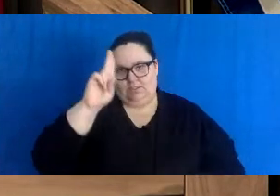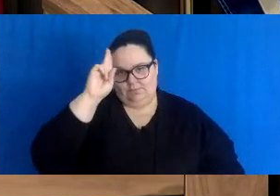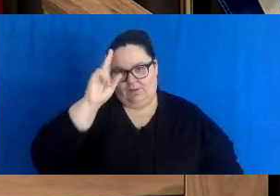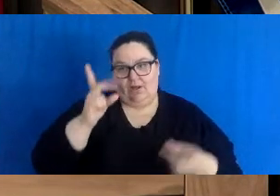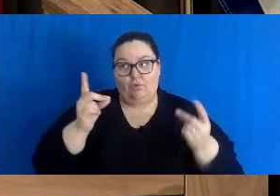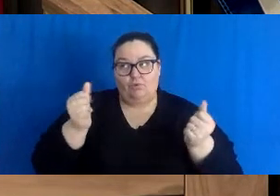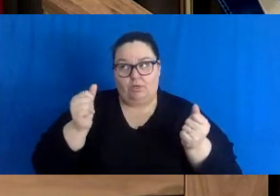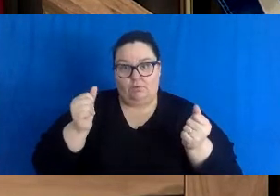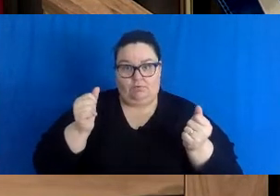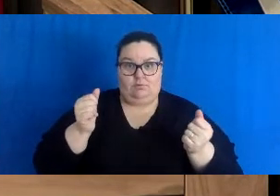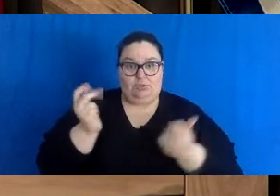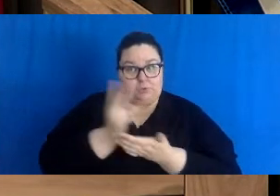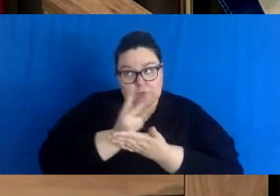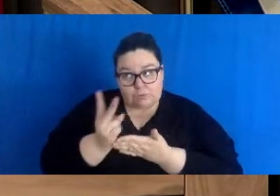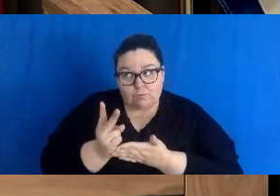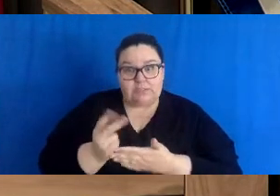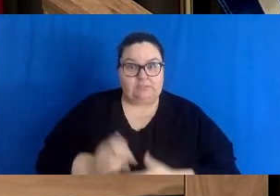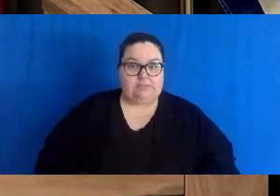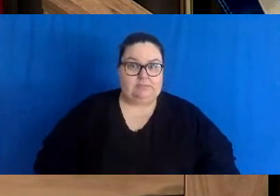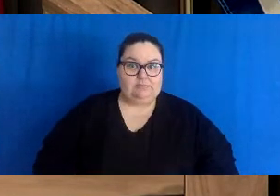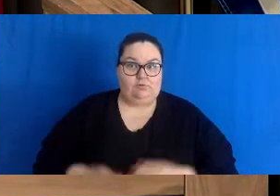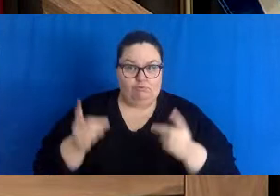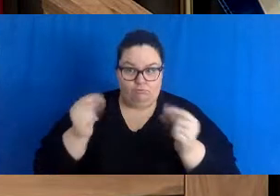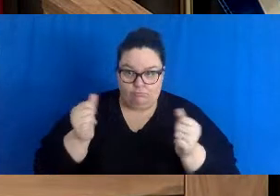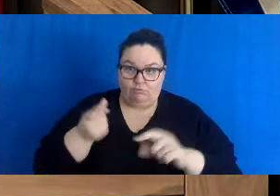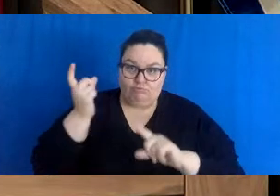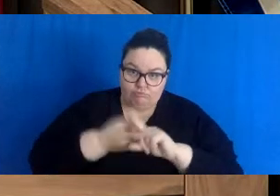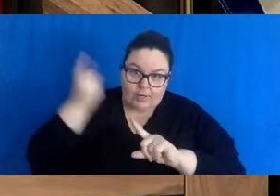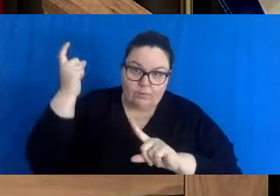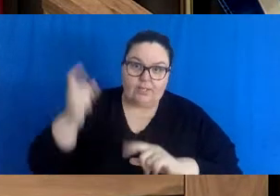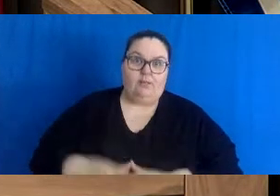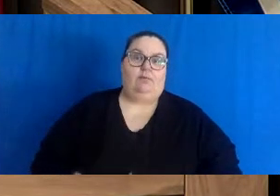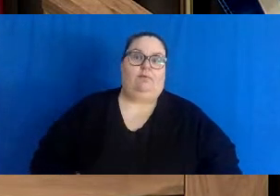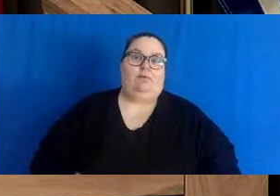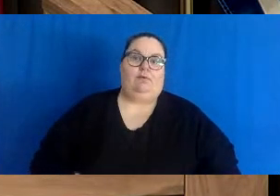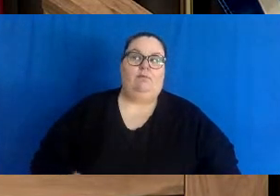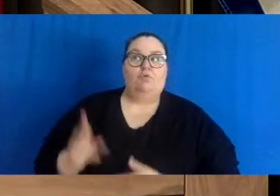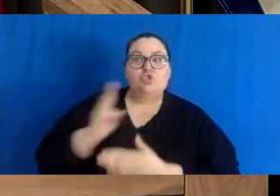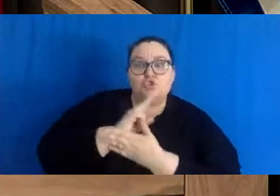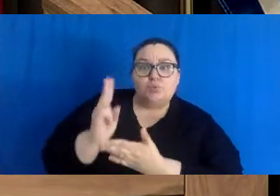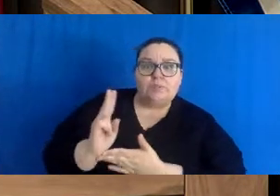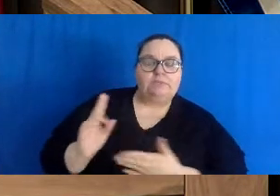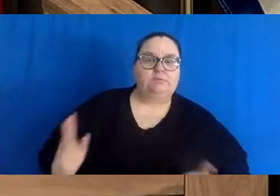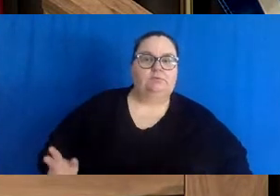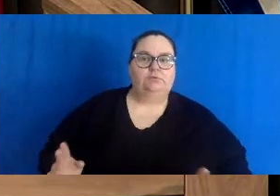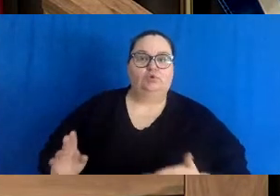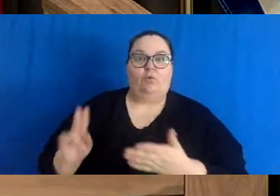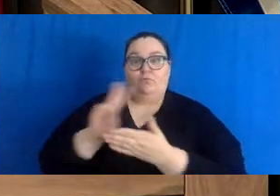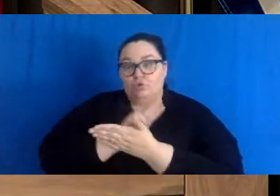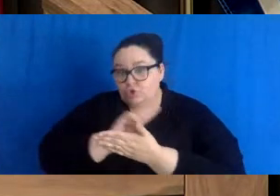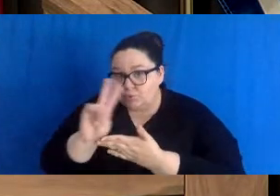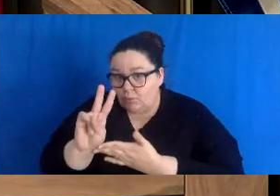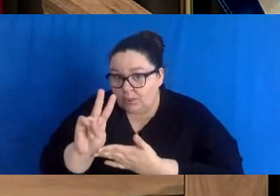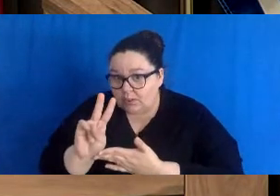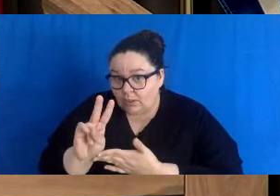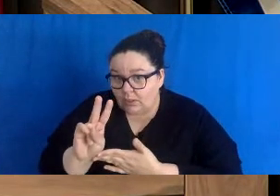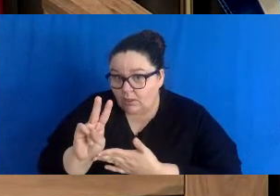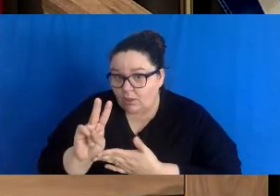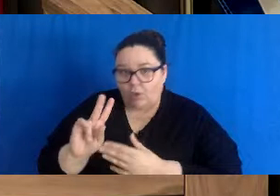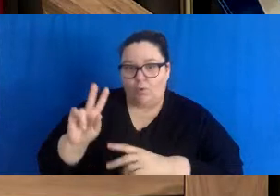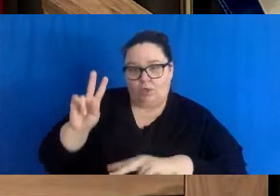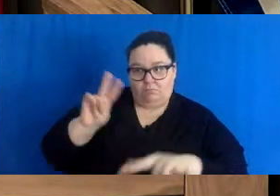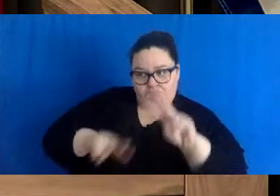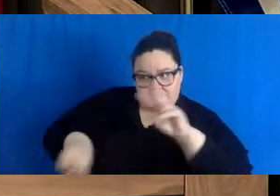fashion to do this lockdown quickly and do so over the next two weeks. So over this next two weeks, we will very much be evaluating